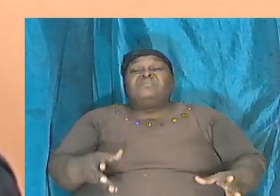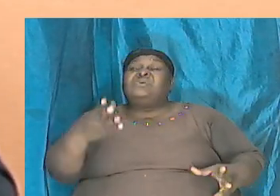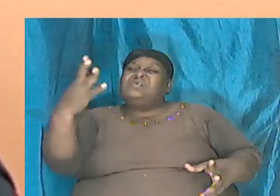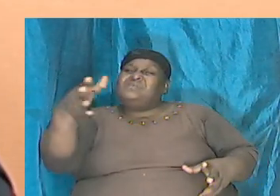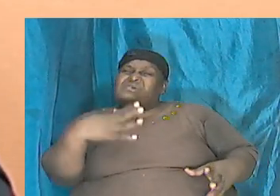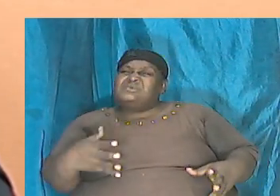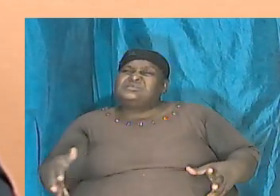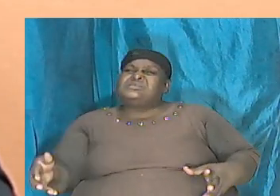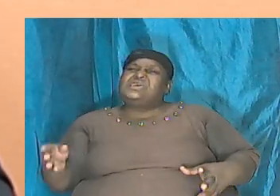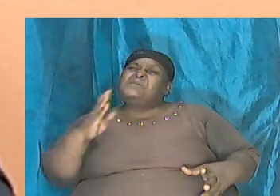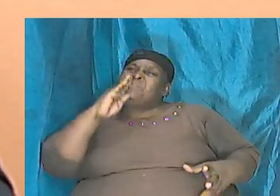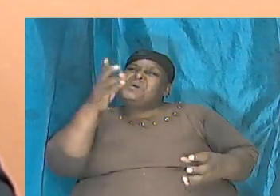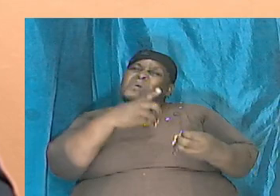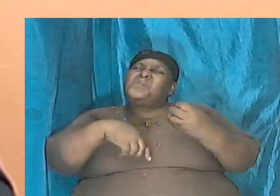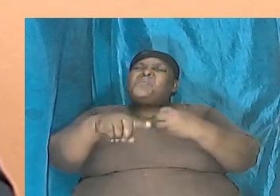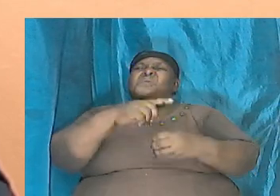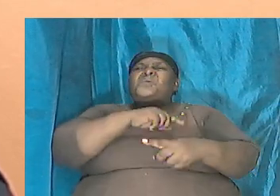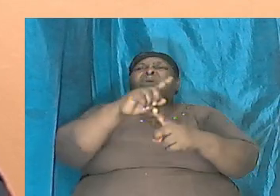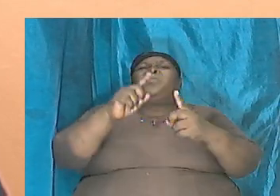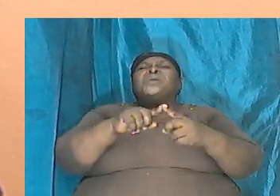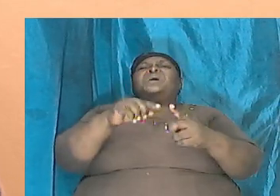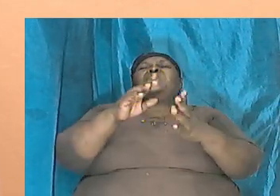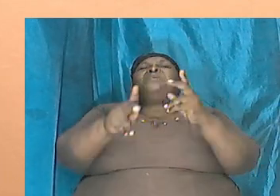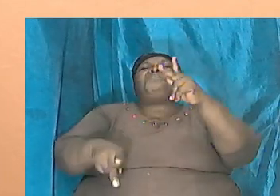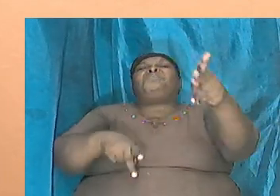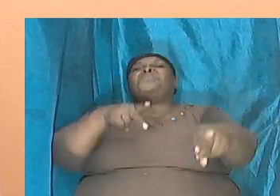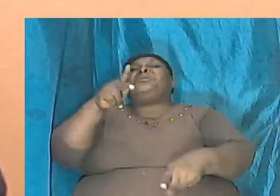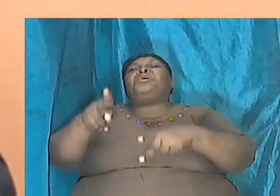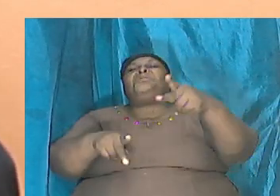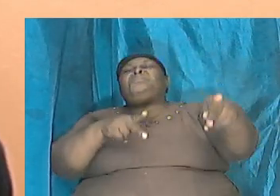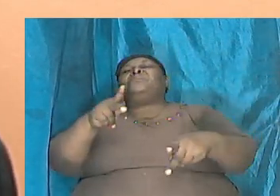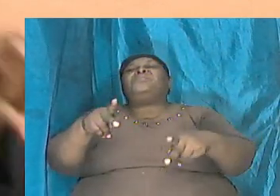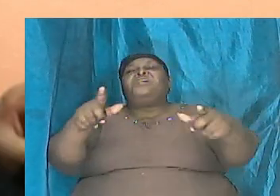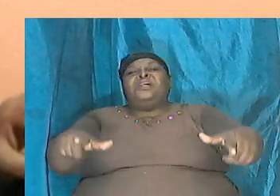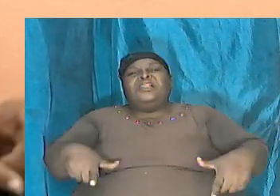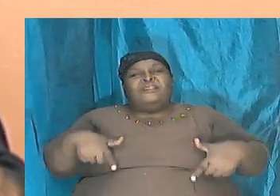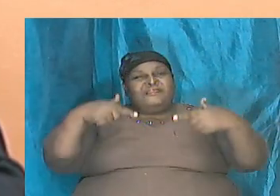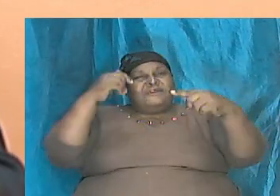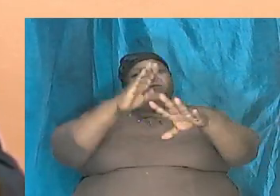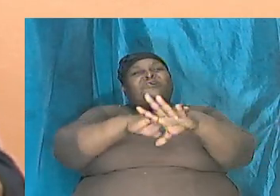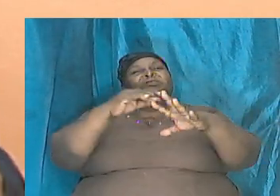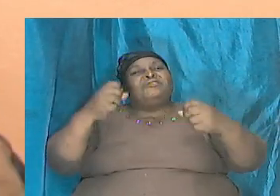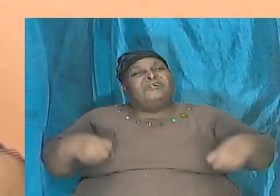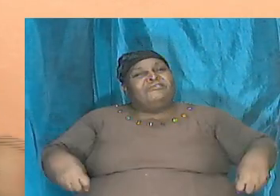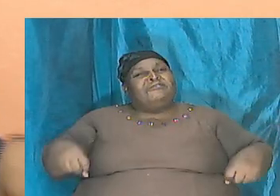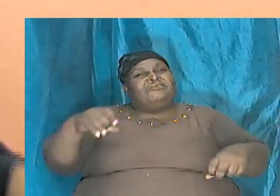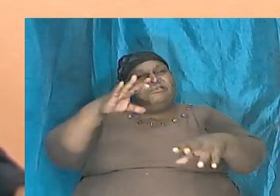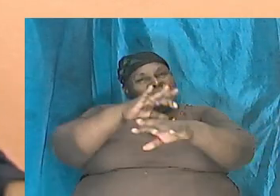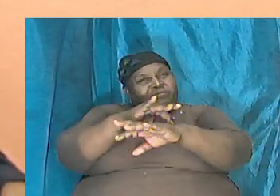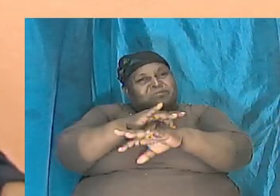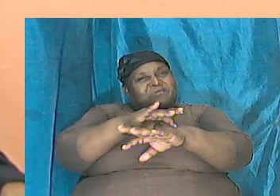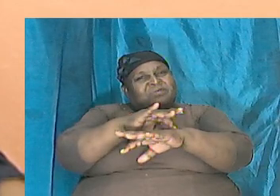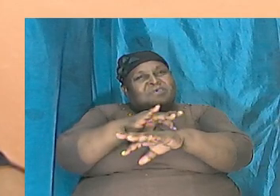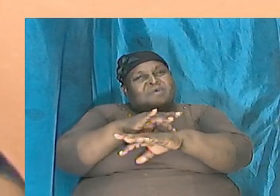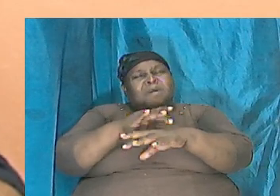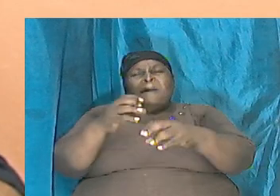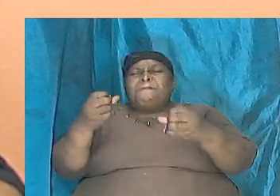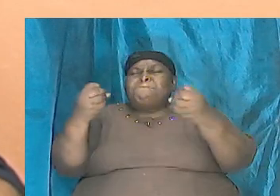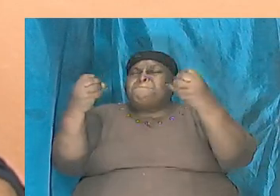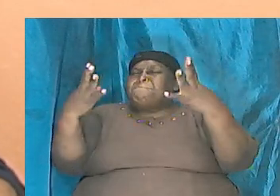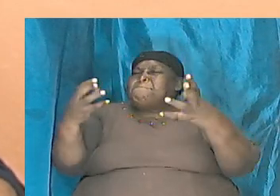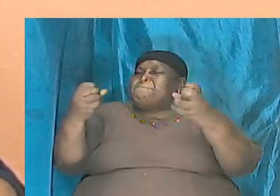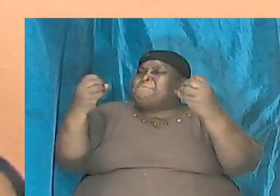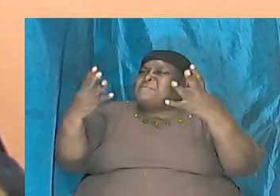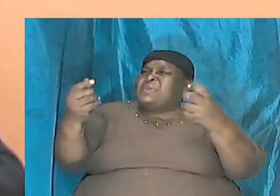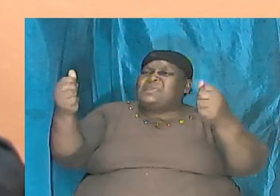when people were here, contrary to what many scientists would want us